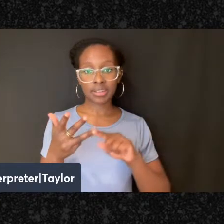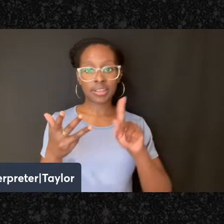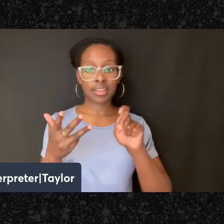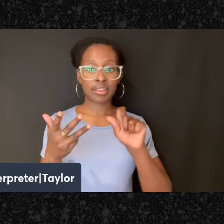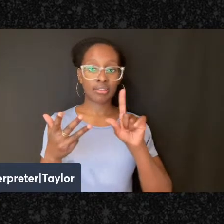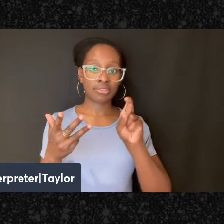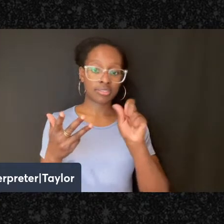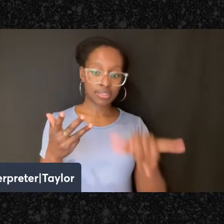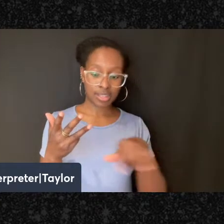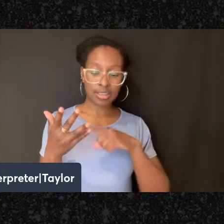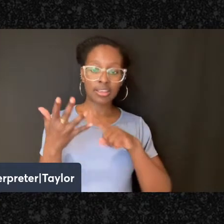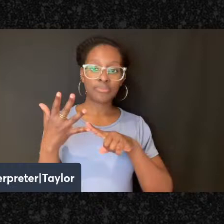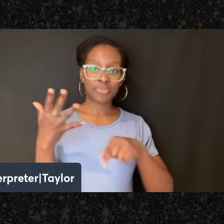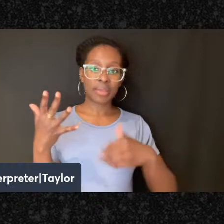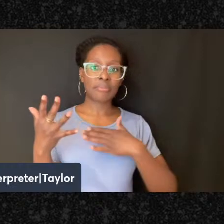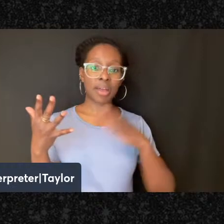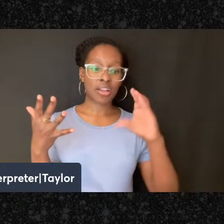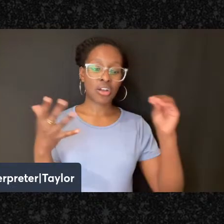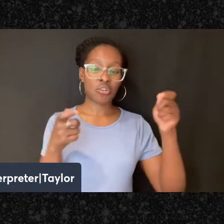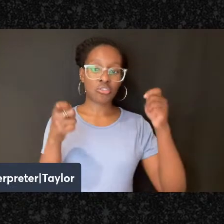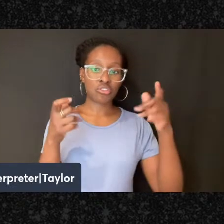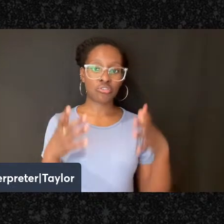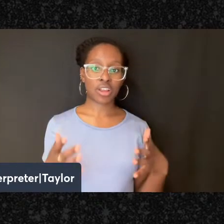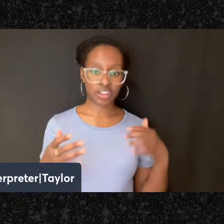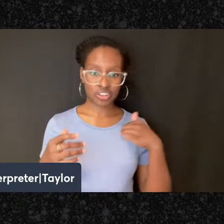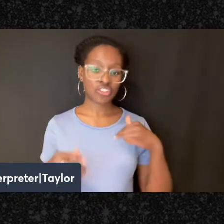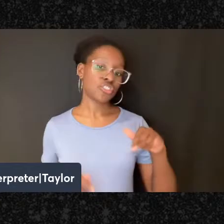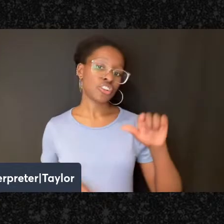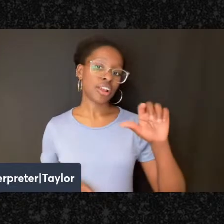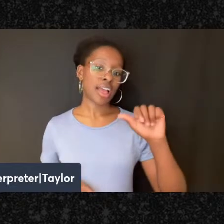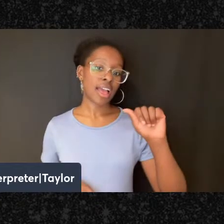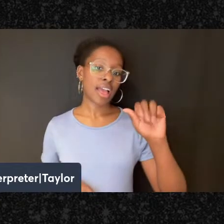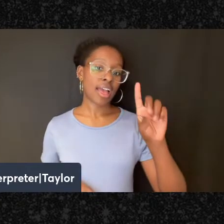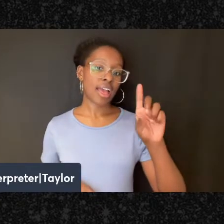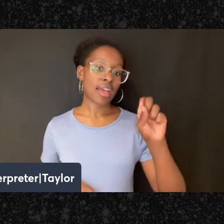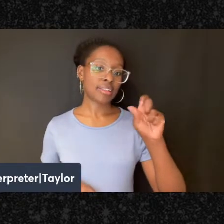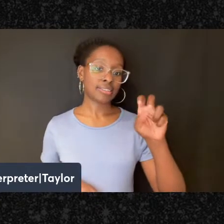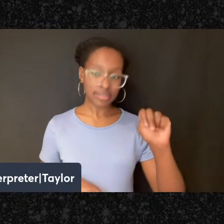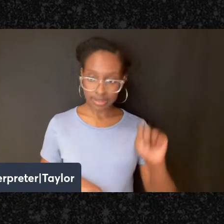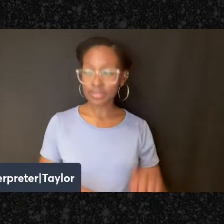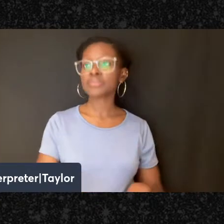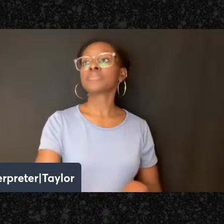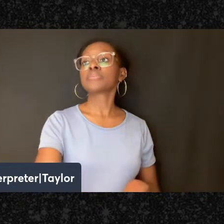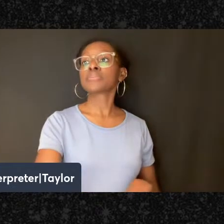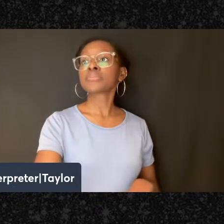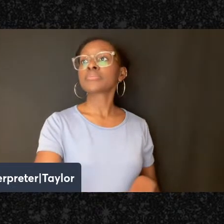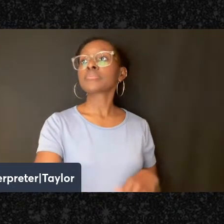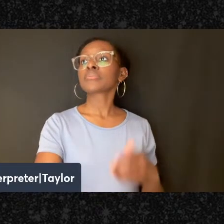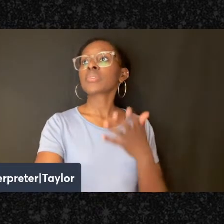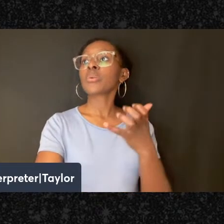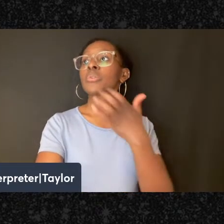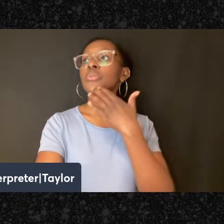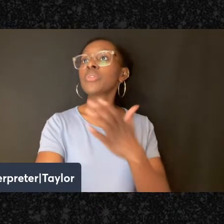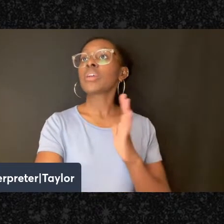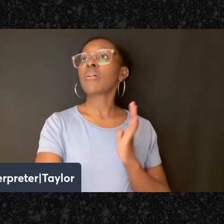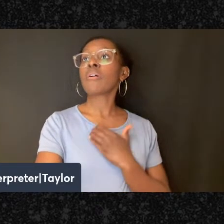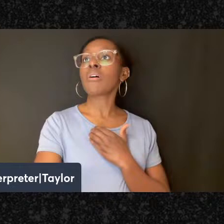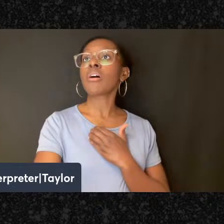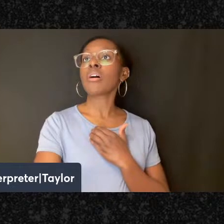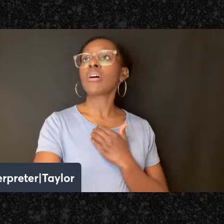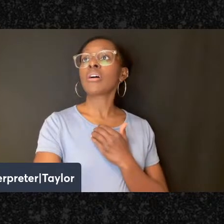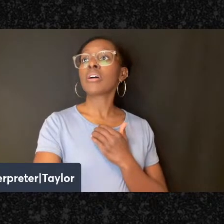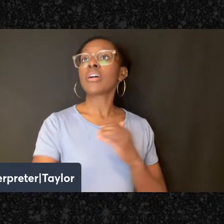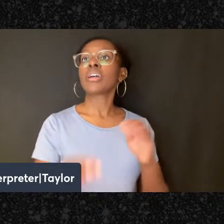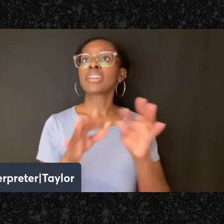Kitzke, and of course my co-director, Premalyn Addison. I would also like to thank our captioner for this evening,